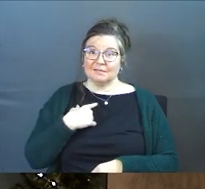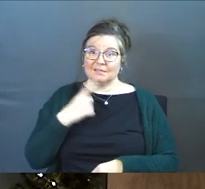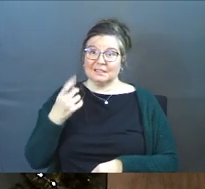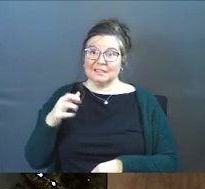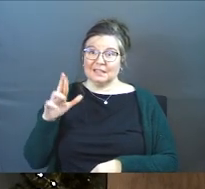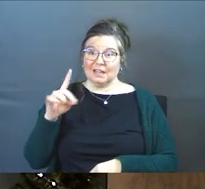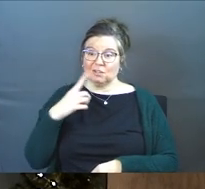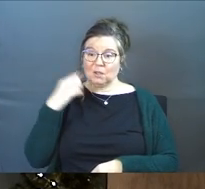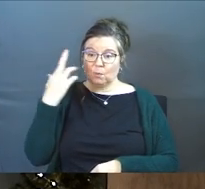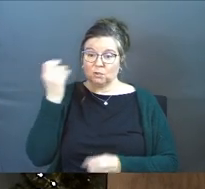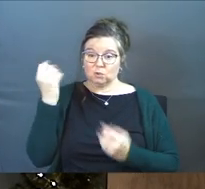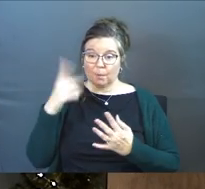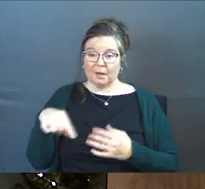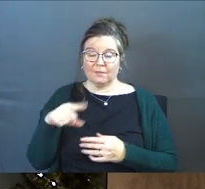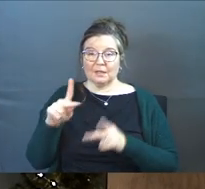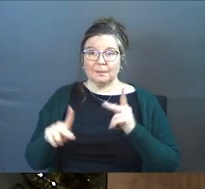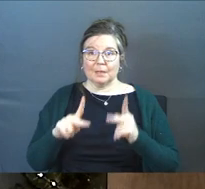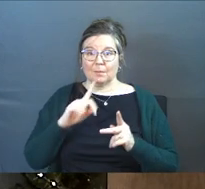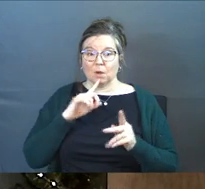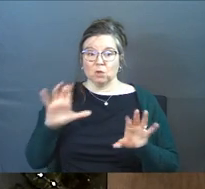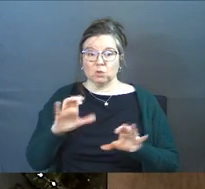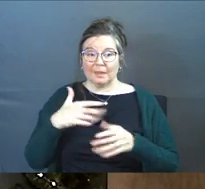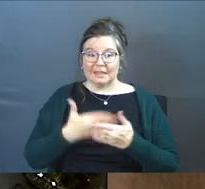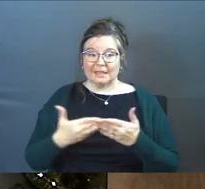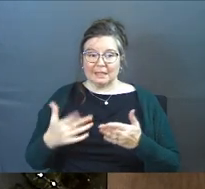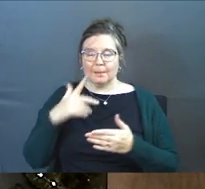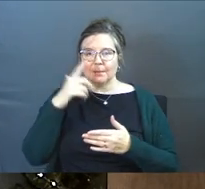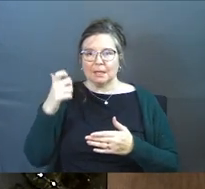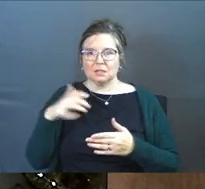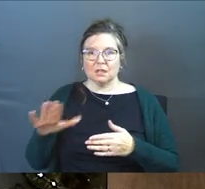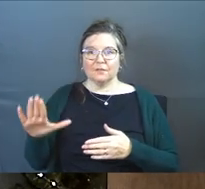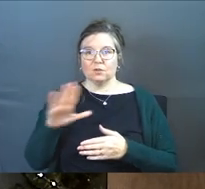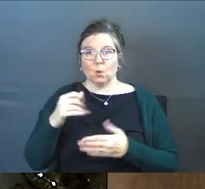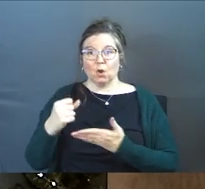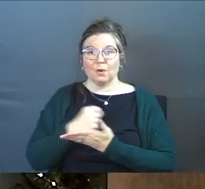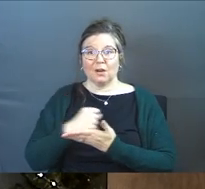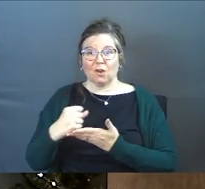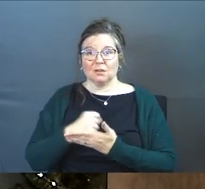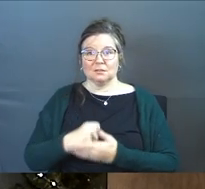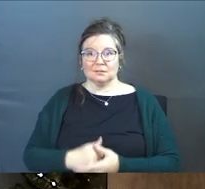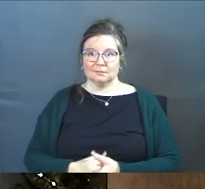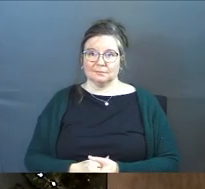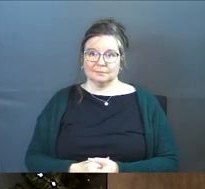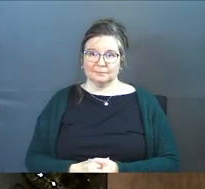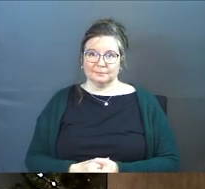to say the reason so many of these people are doing these things is because of your credit cards